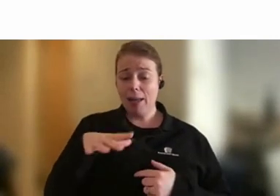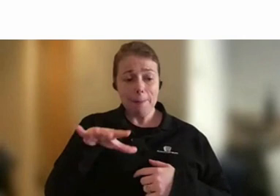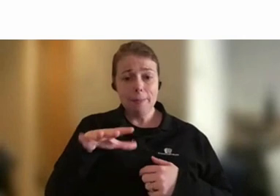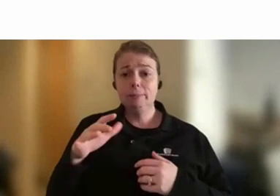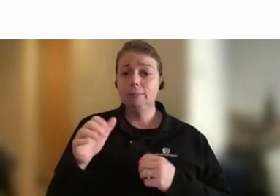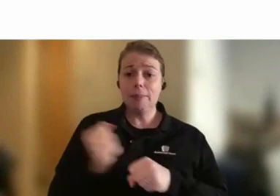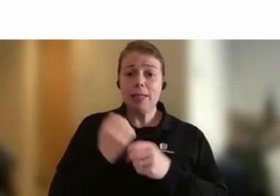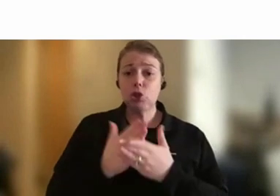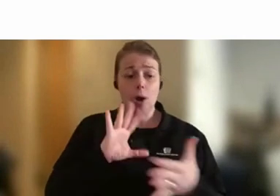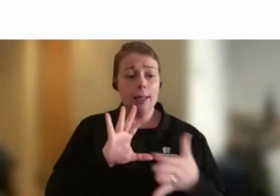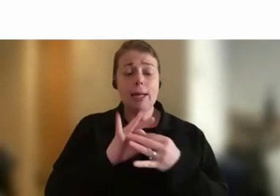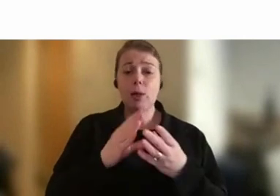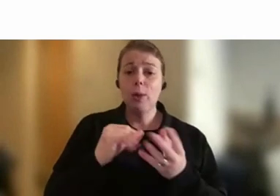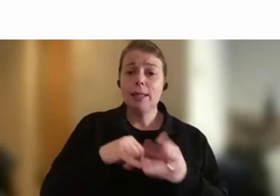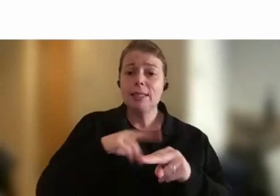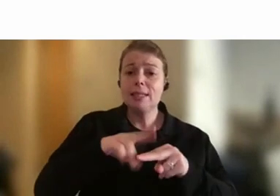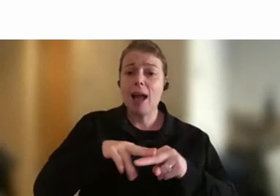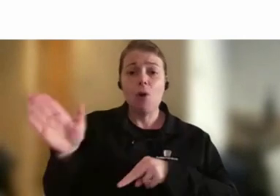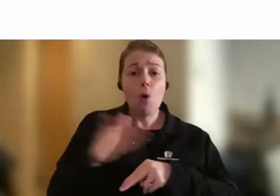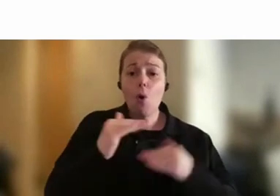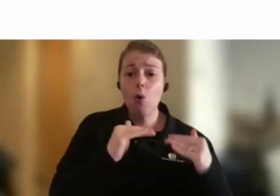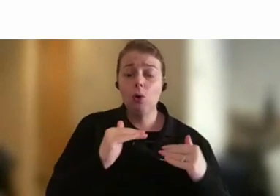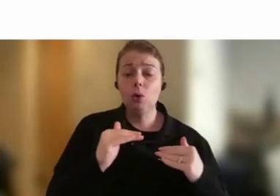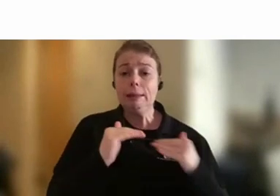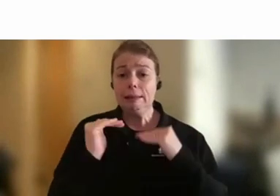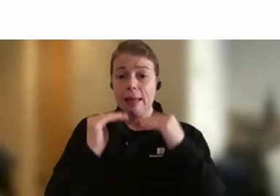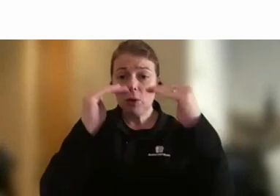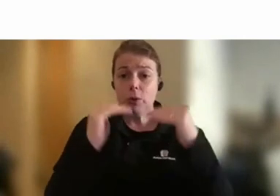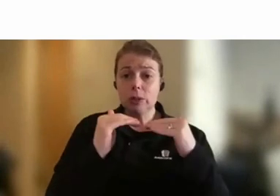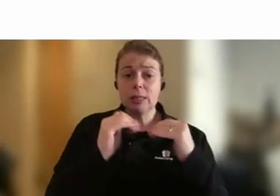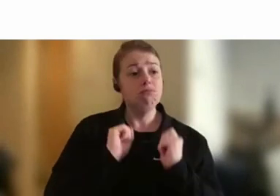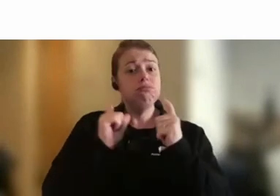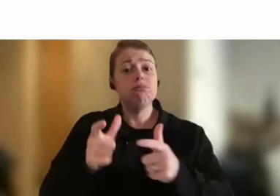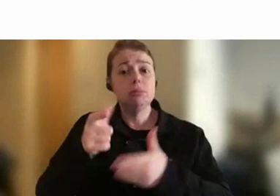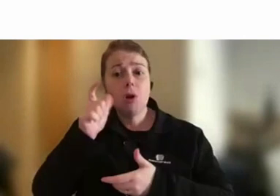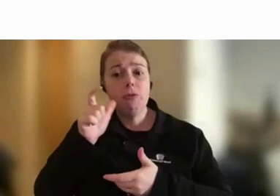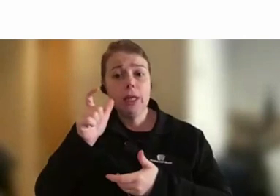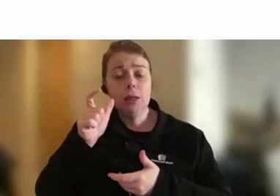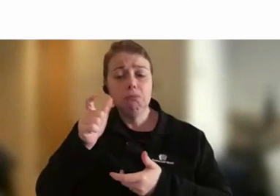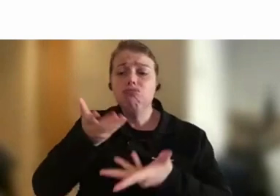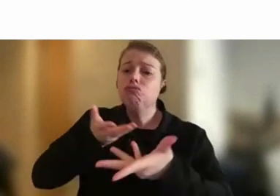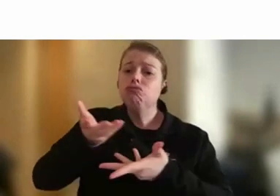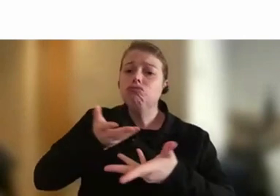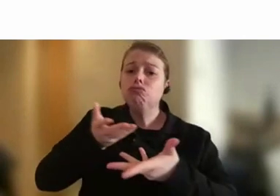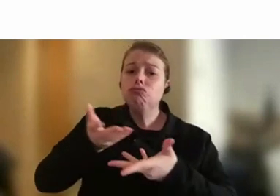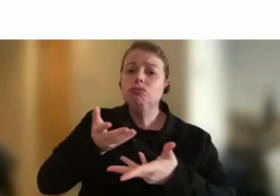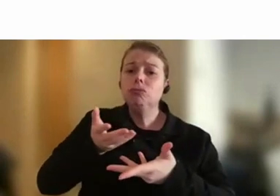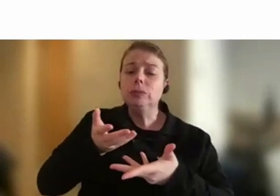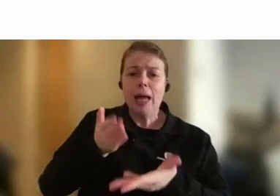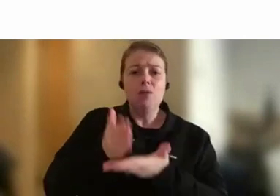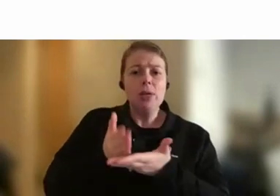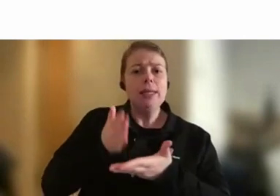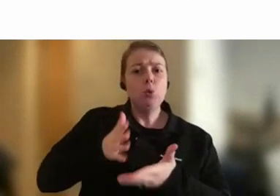You should really use your ears and your mouth in that ratio. You should do a hell of a lot more listening. So the